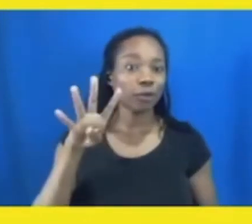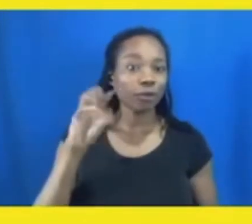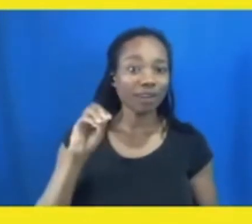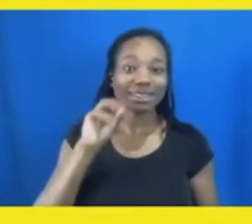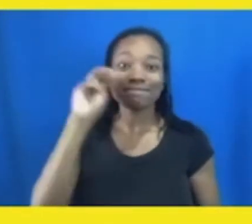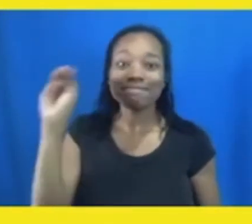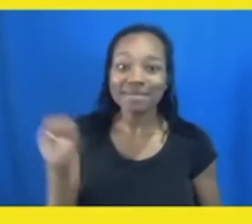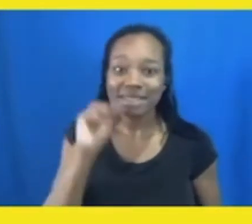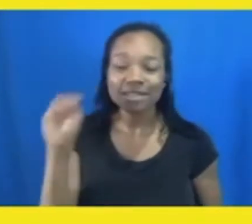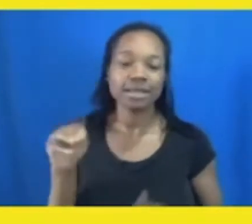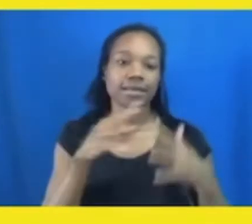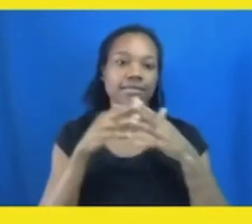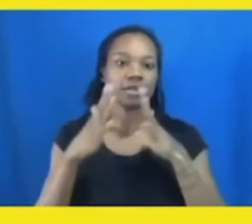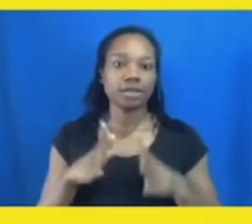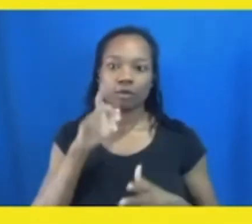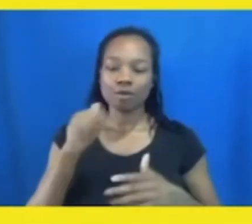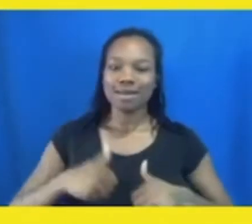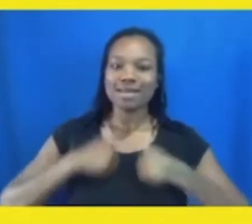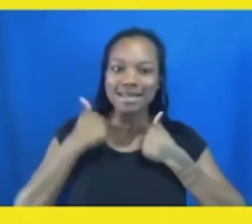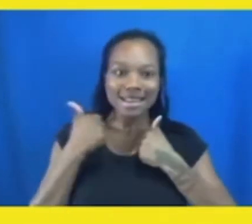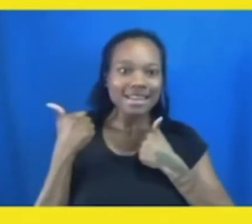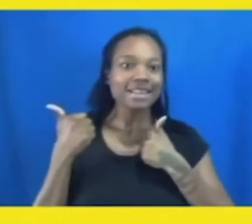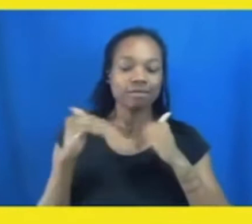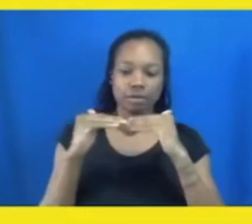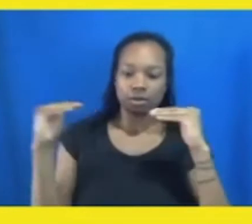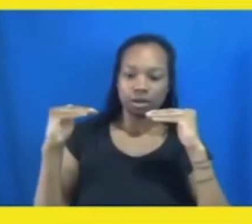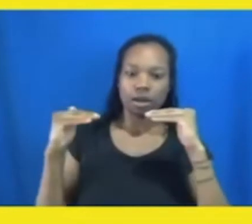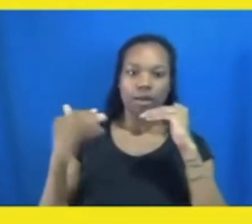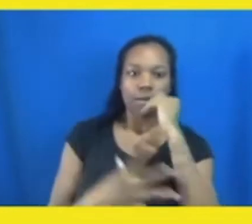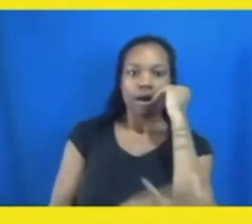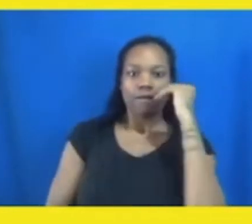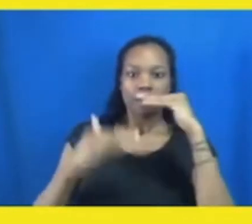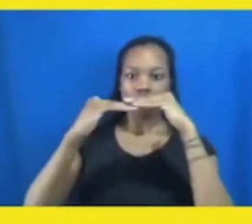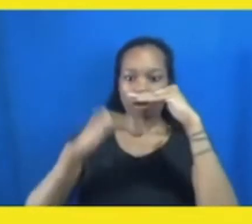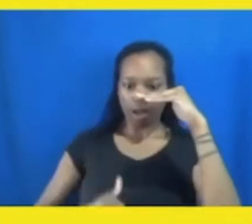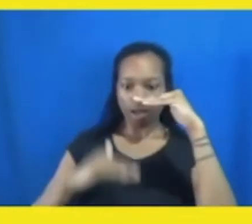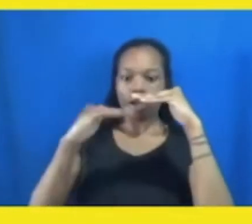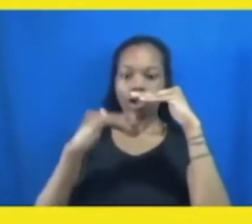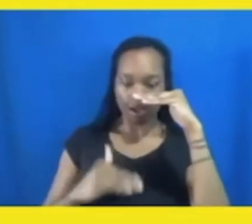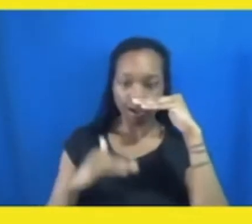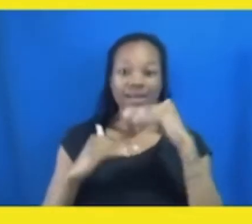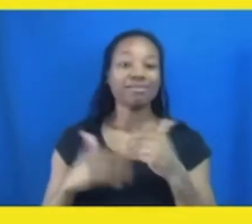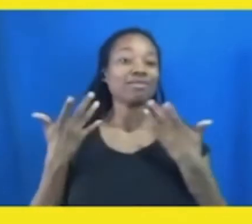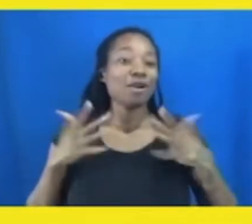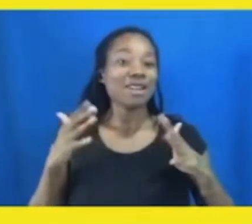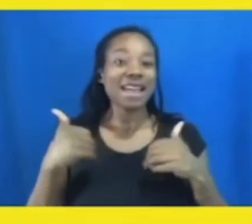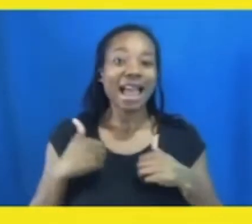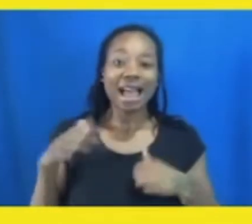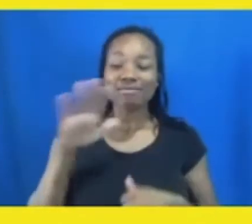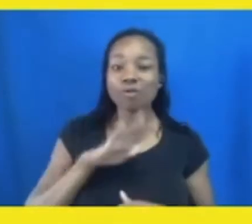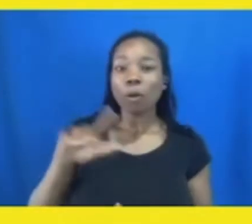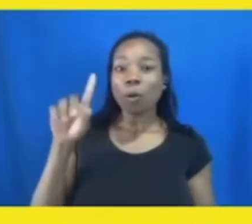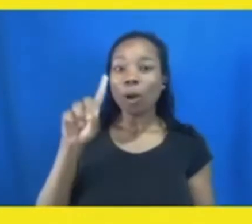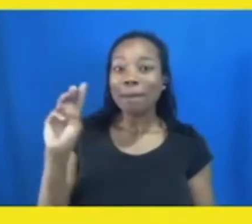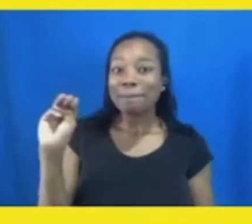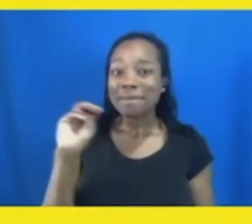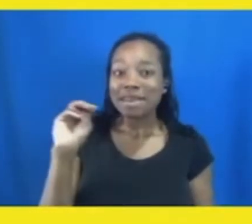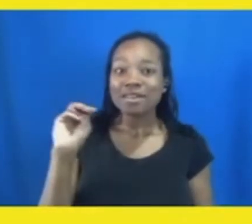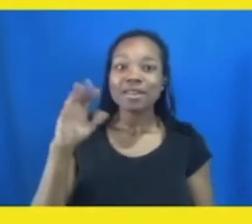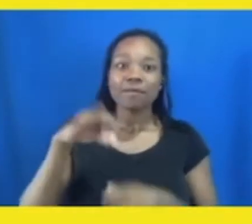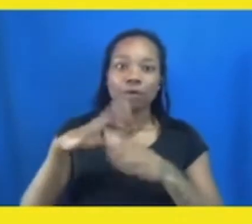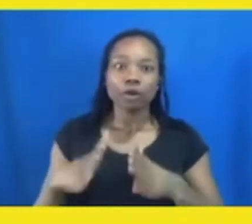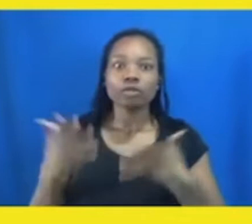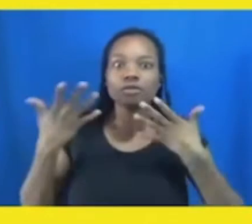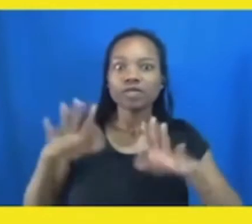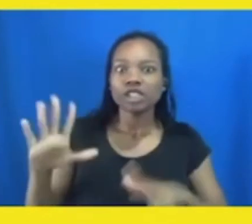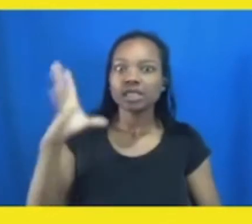poverty line or below. We already had nearly 1 million voters who experienced voter suppression because of